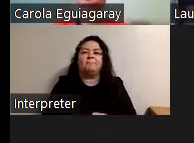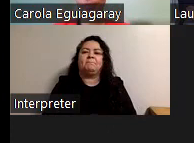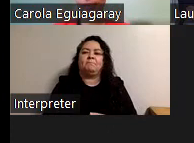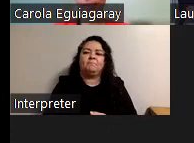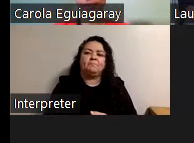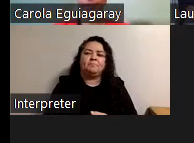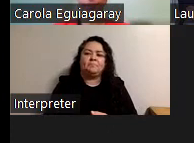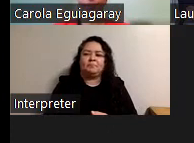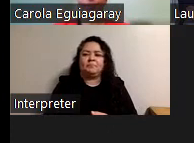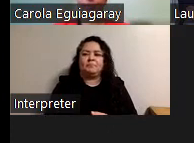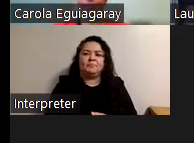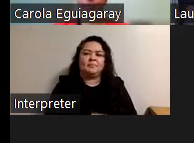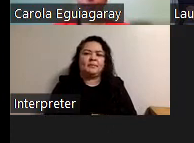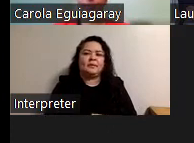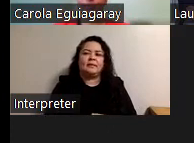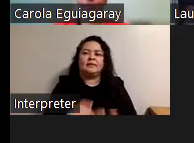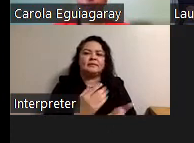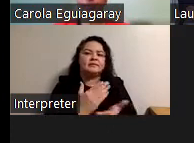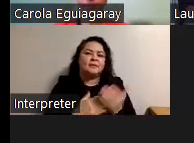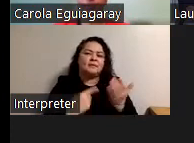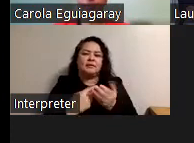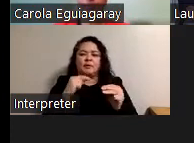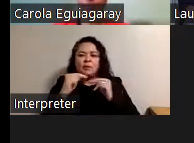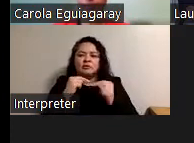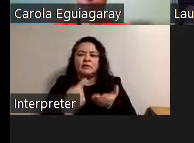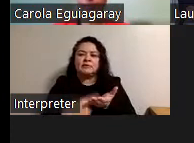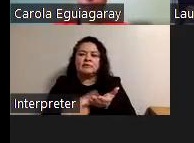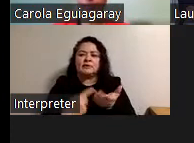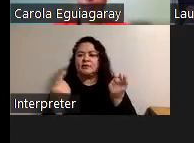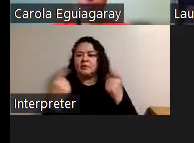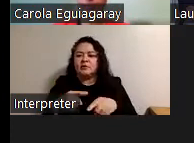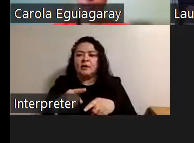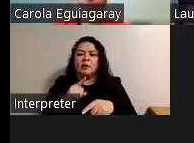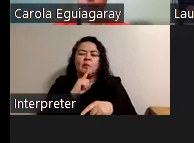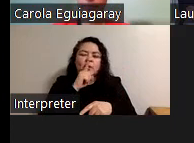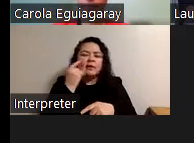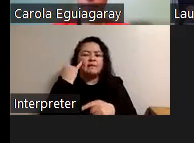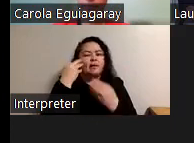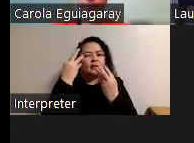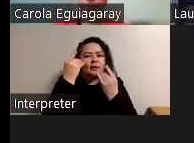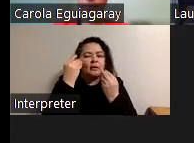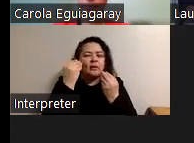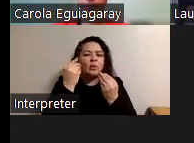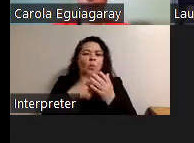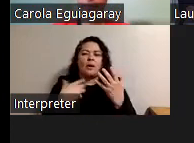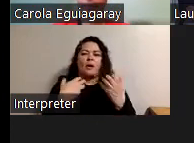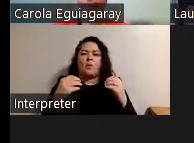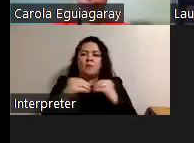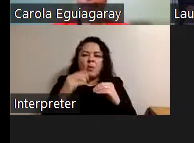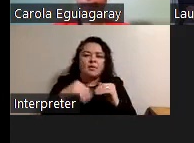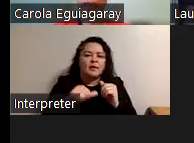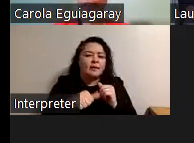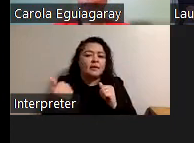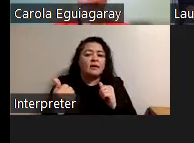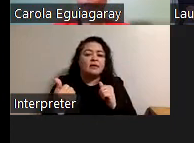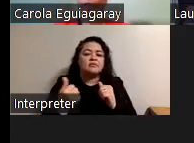of the negotiation and discussion that goes on like really if i think about it what i want more than anything else is for him to